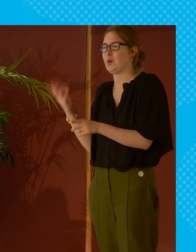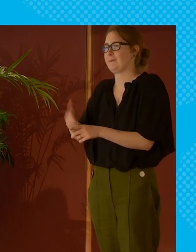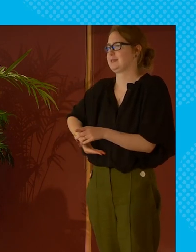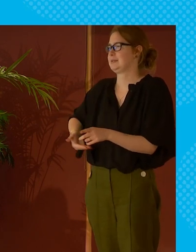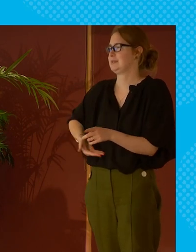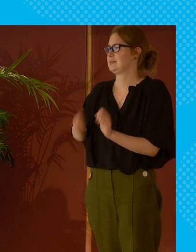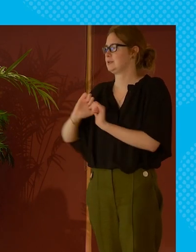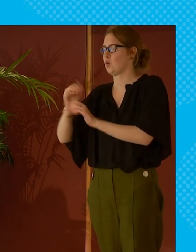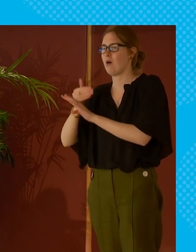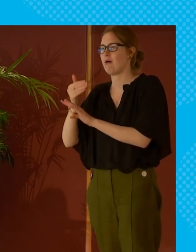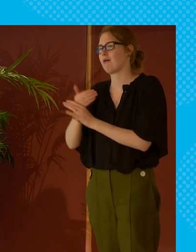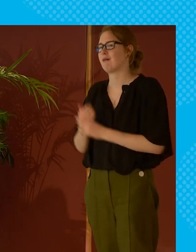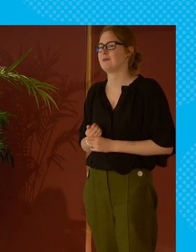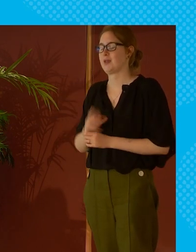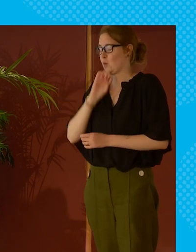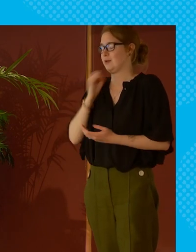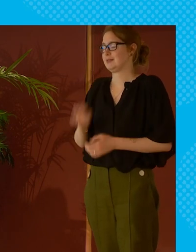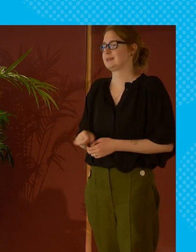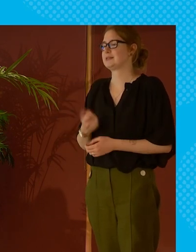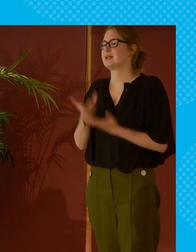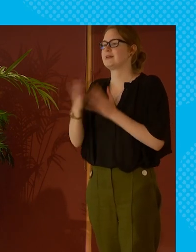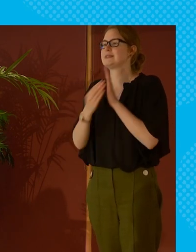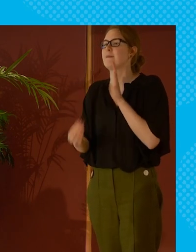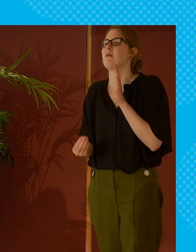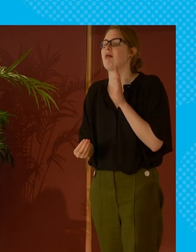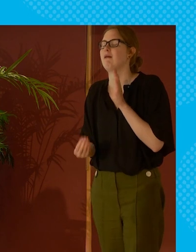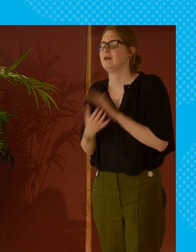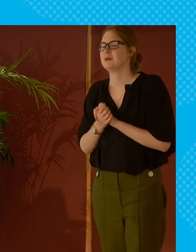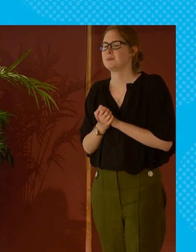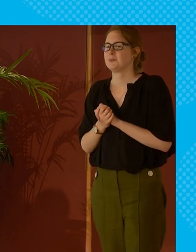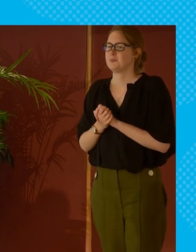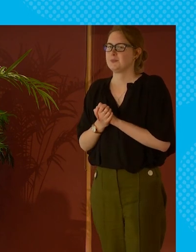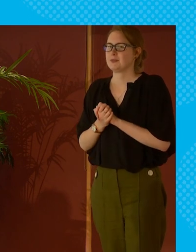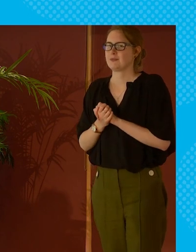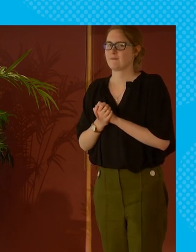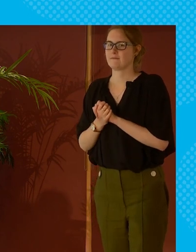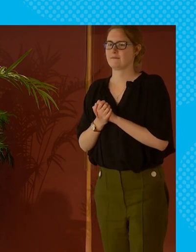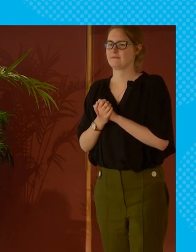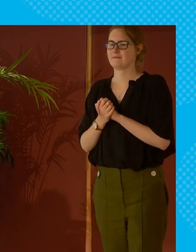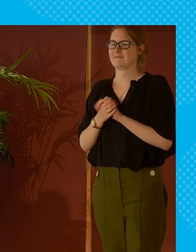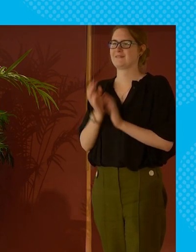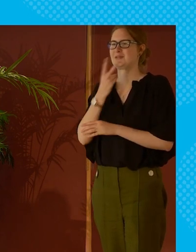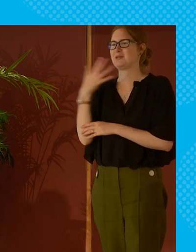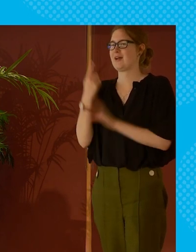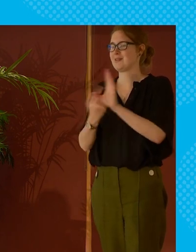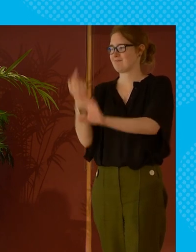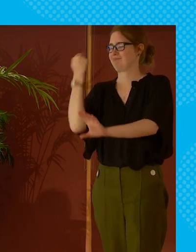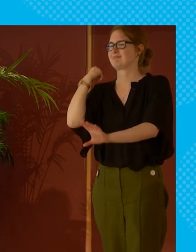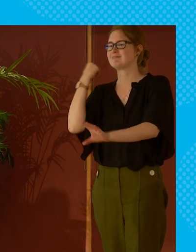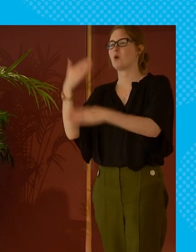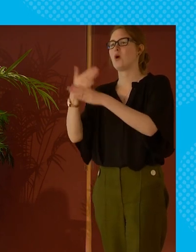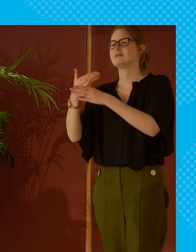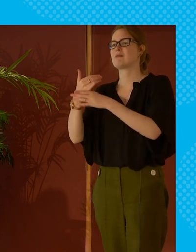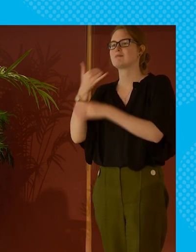to your um work and it would be i'll give one wee example if i you um is 25 years